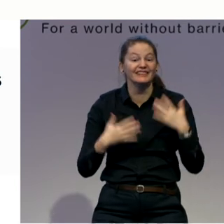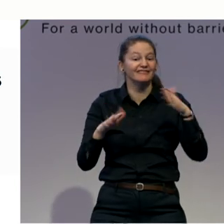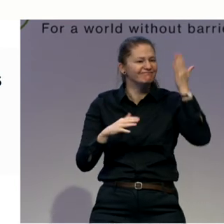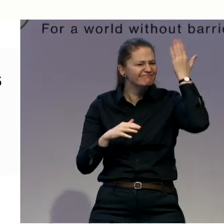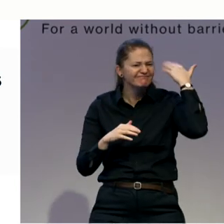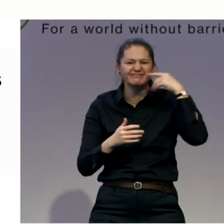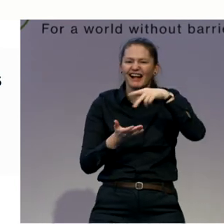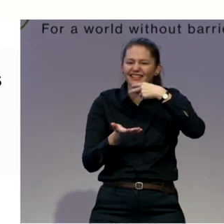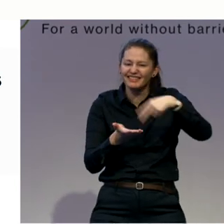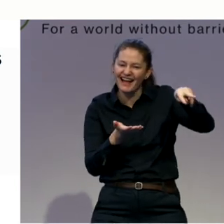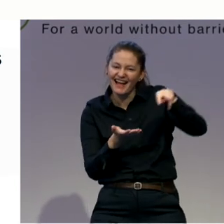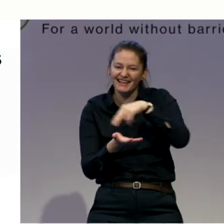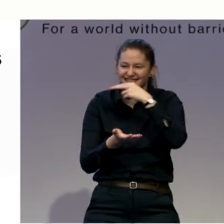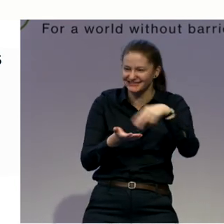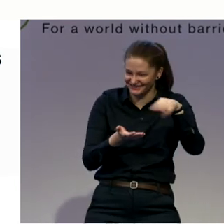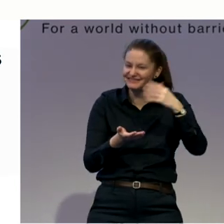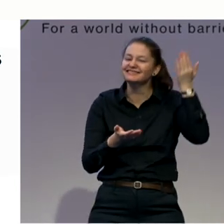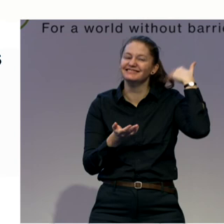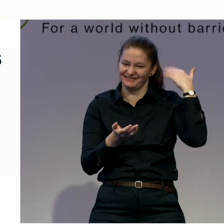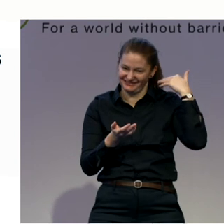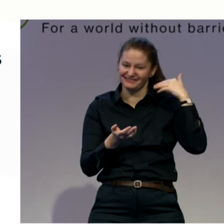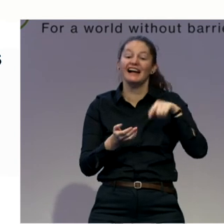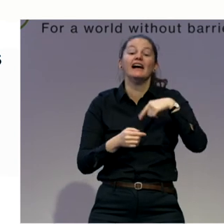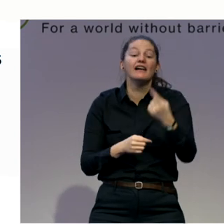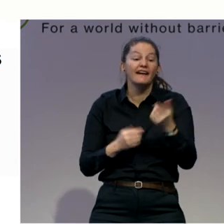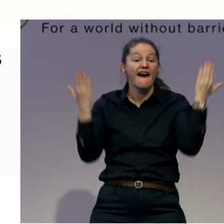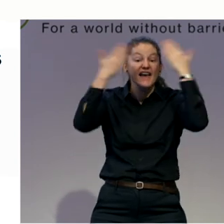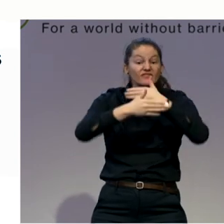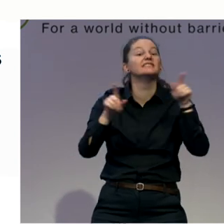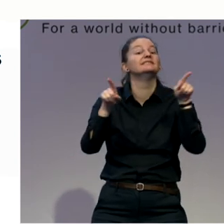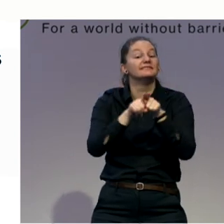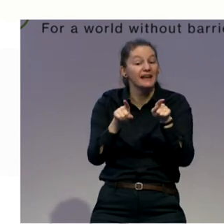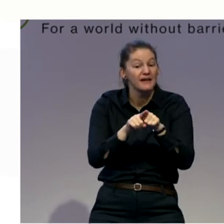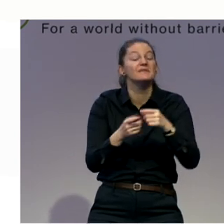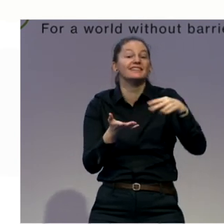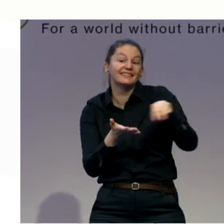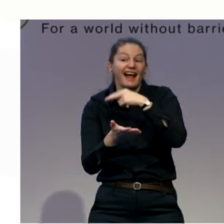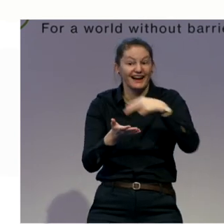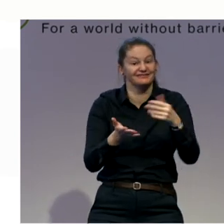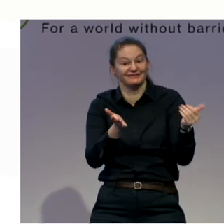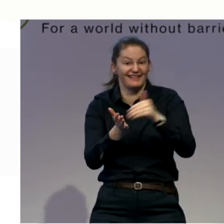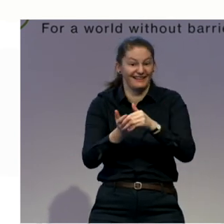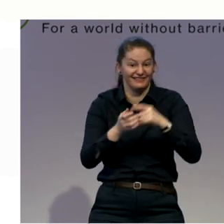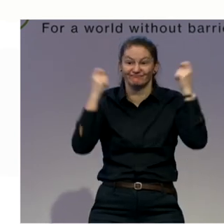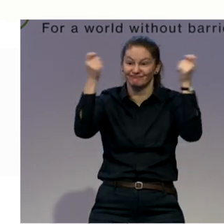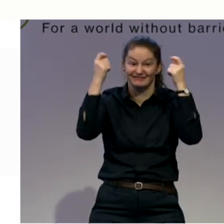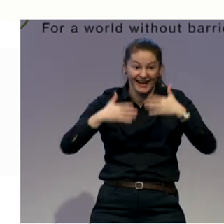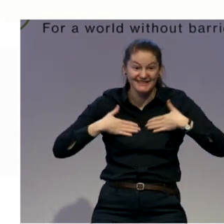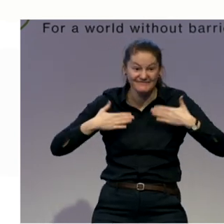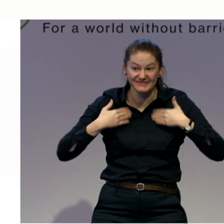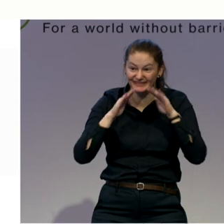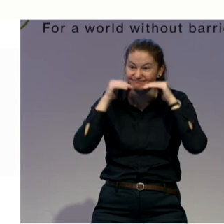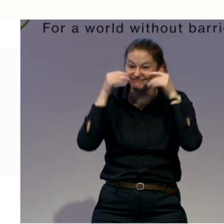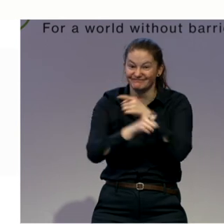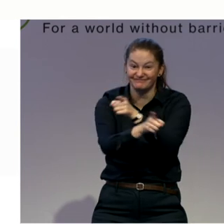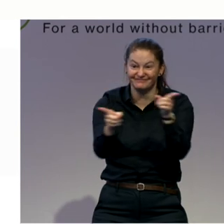So what is Pilates? Pilates is focusing on the balanced development